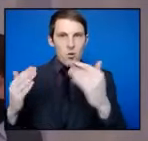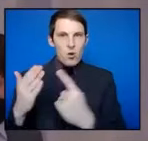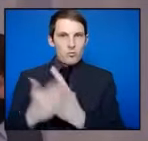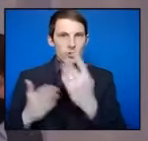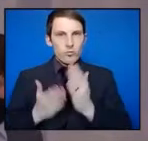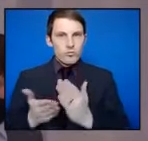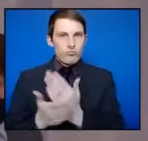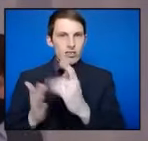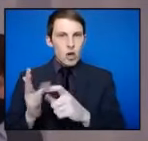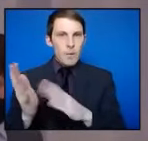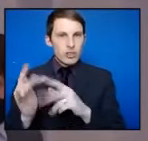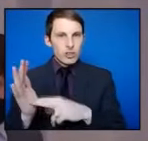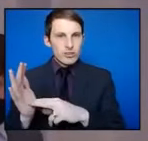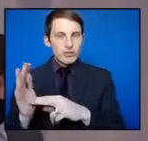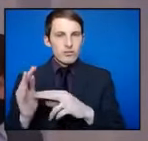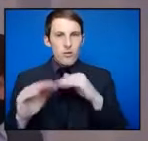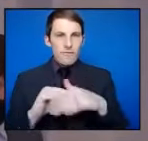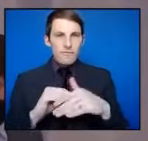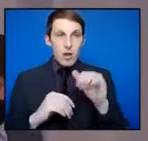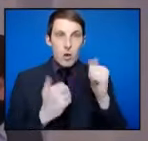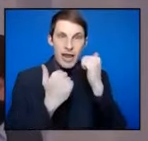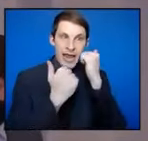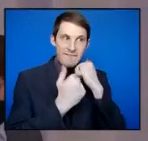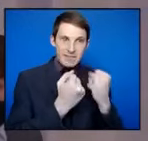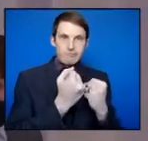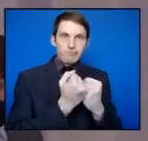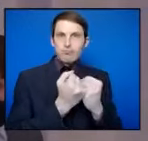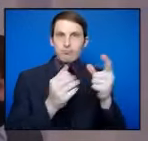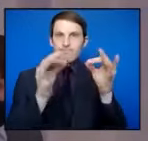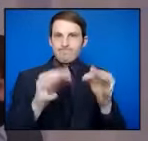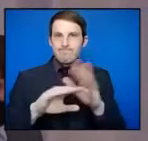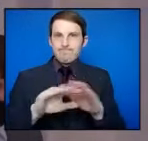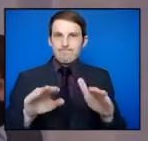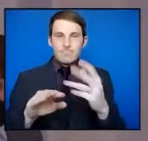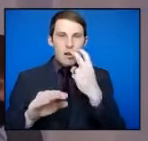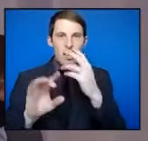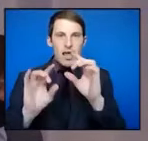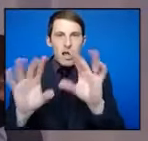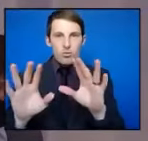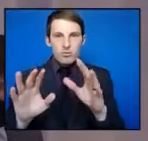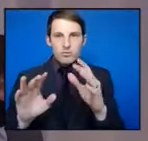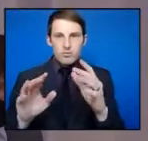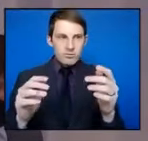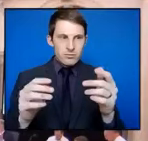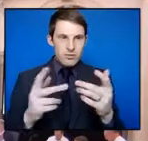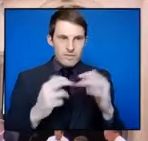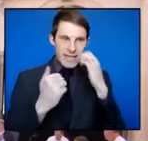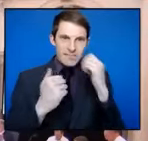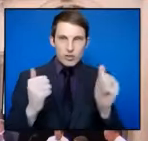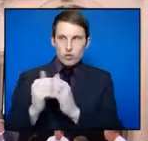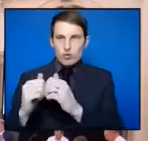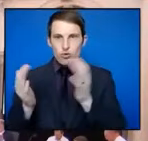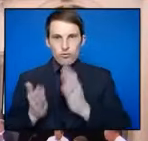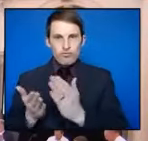with regards to evidence that underlies the public health directions and the human rights charter assessments. Is any of that actually given